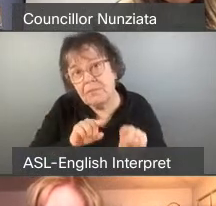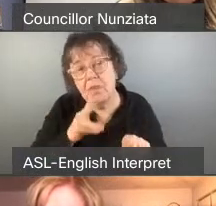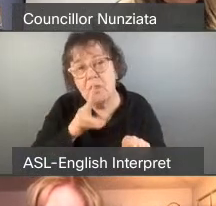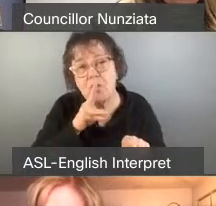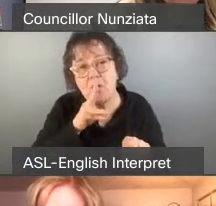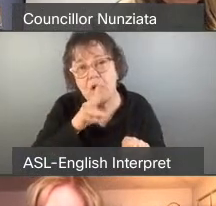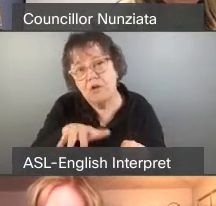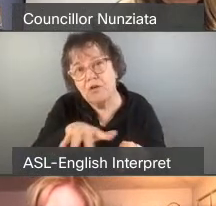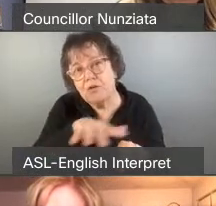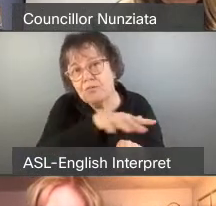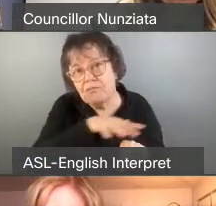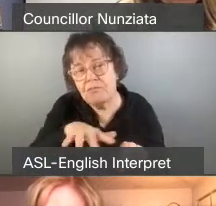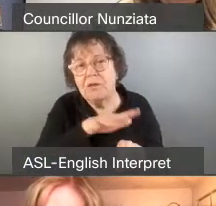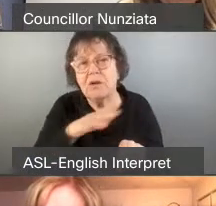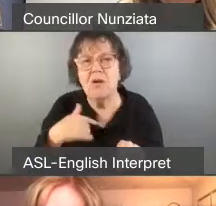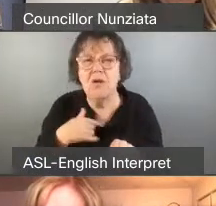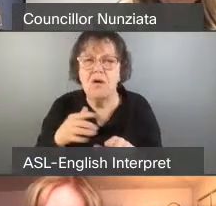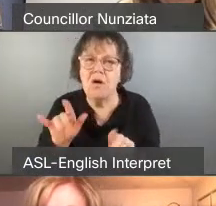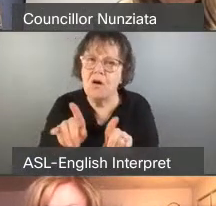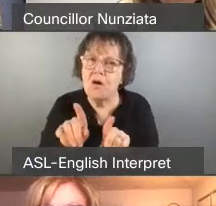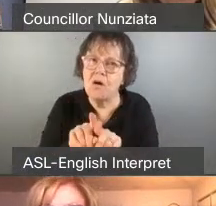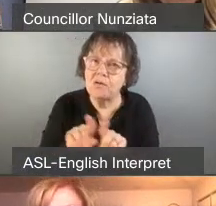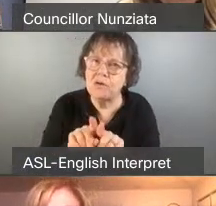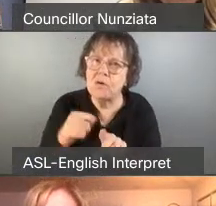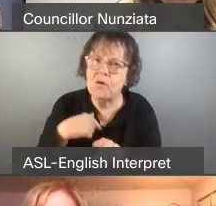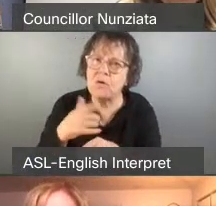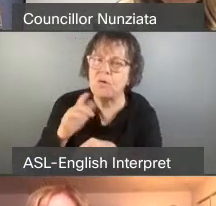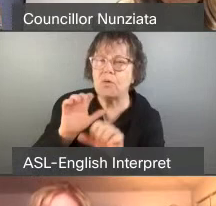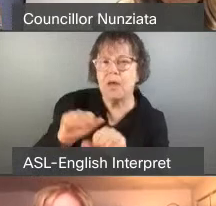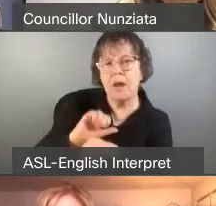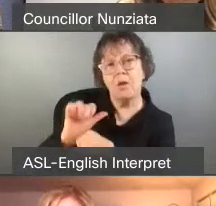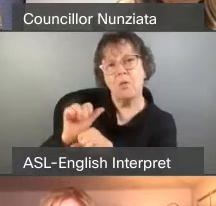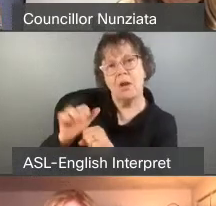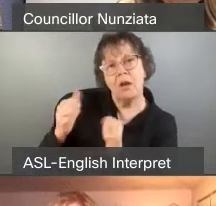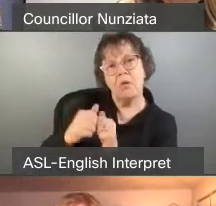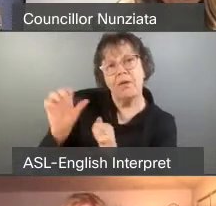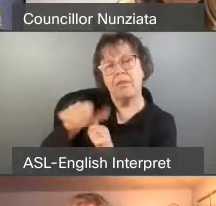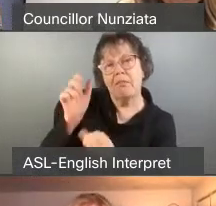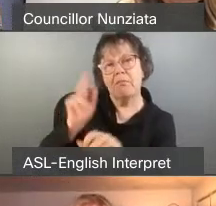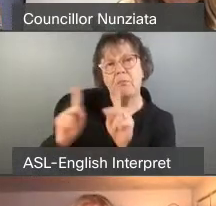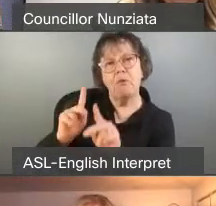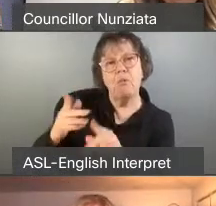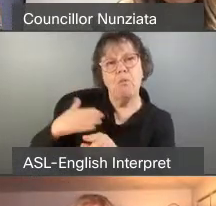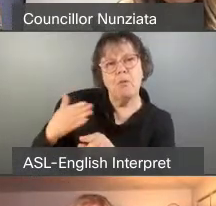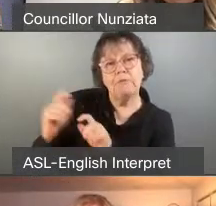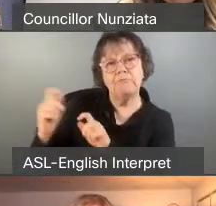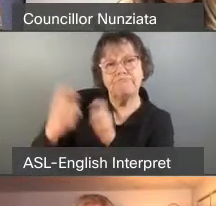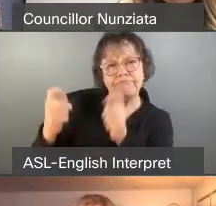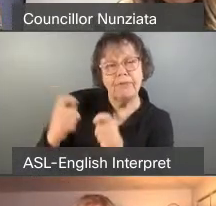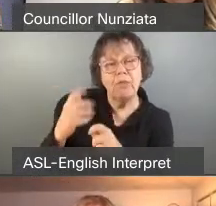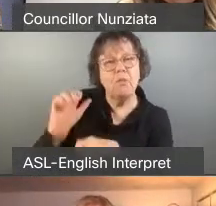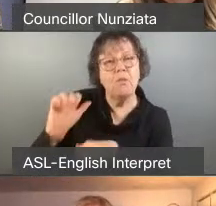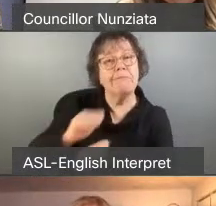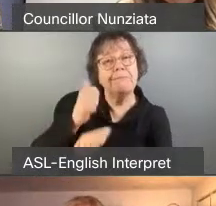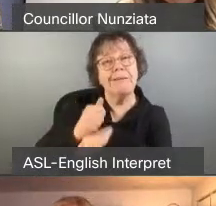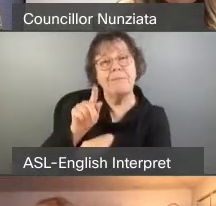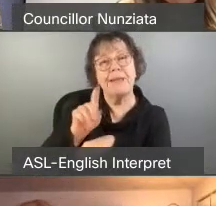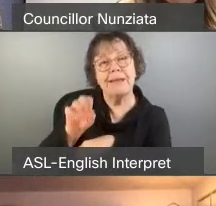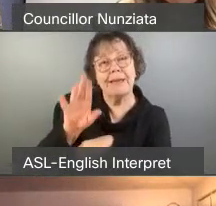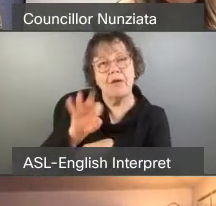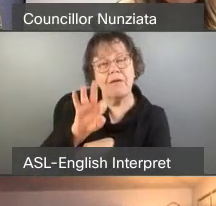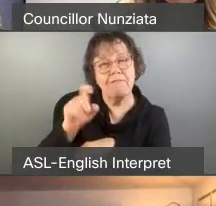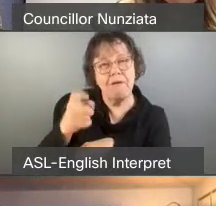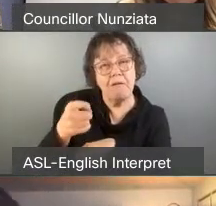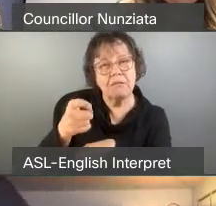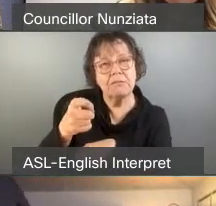cost share program, we're also able to work with philanthropists this year who wanted to bring a Terry Fox monument to near the Toronto music